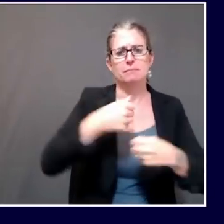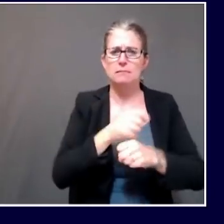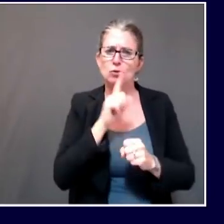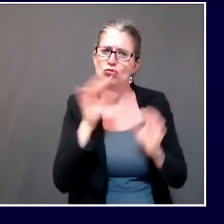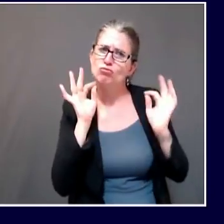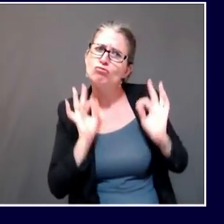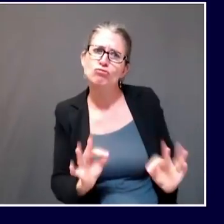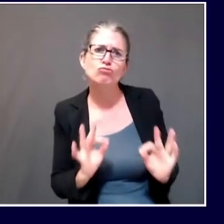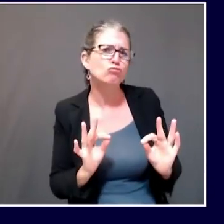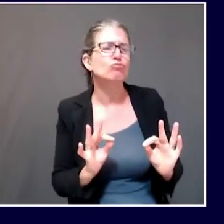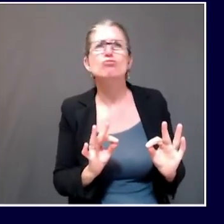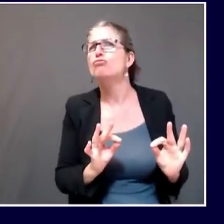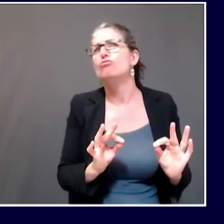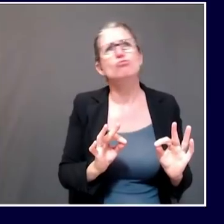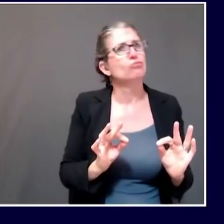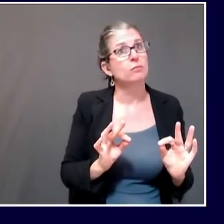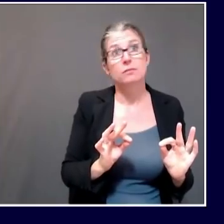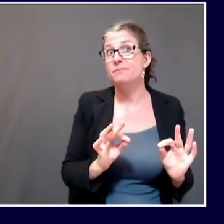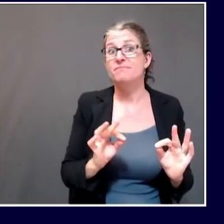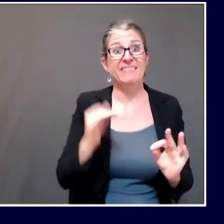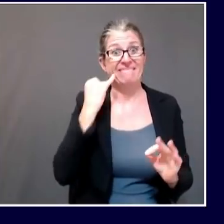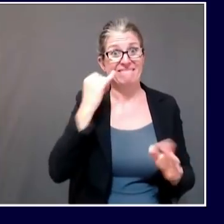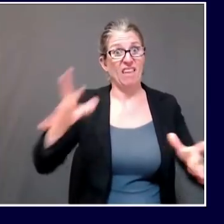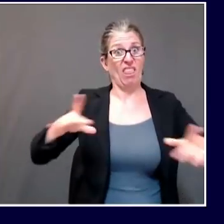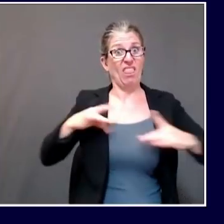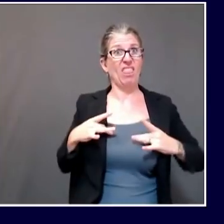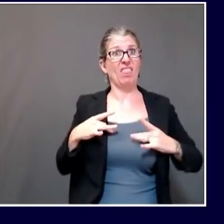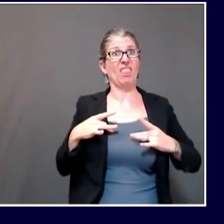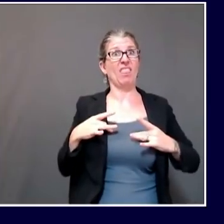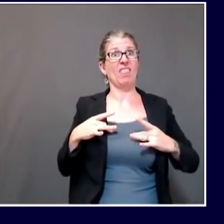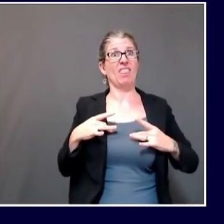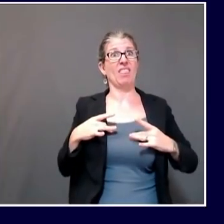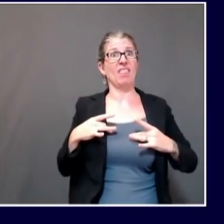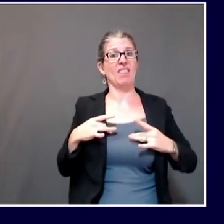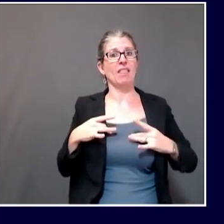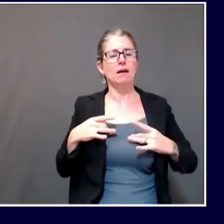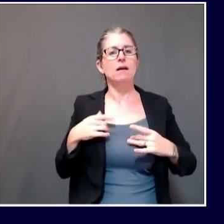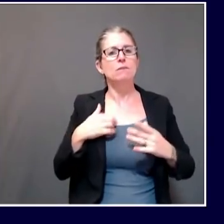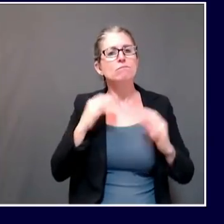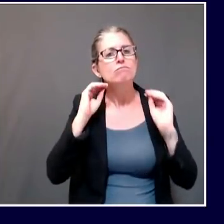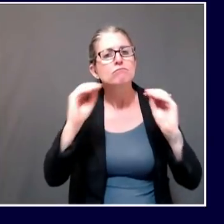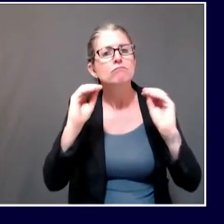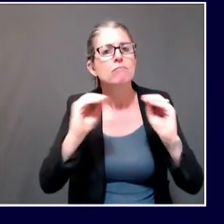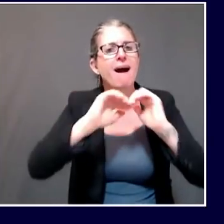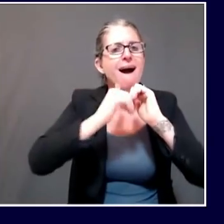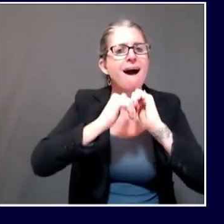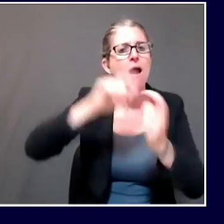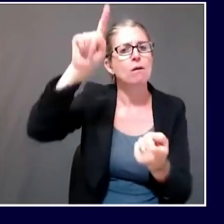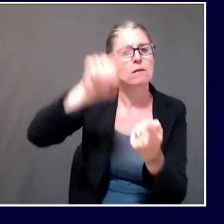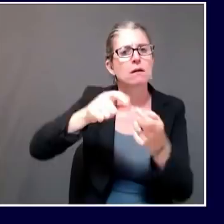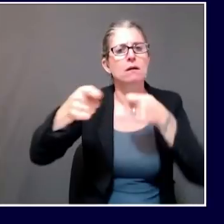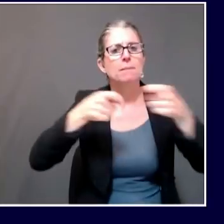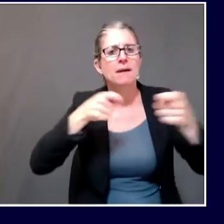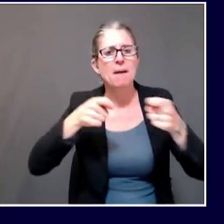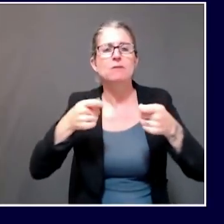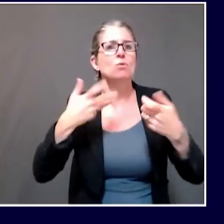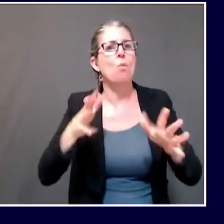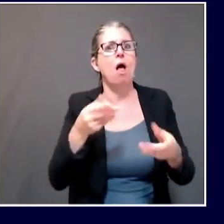in place to reduce the likelihood of spreading COVID-19 to those folks like someone who may be